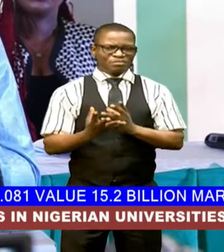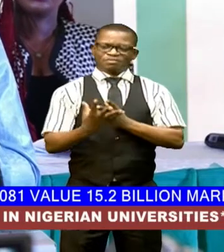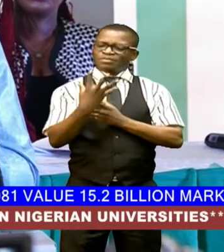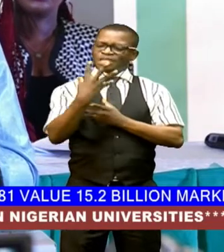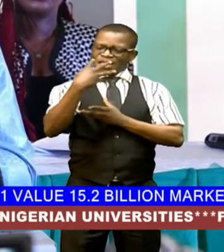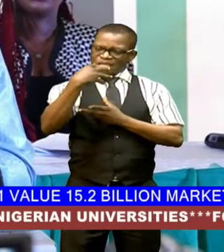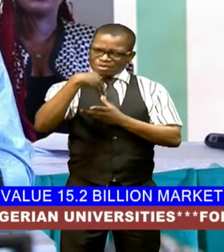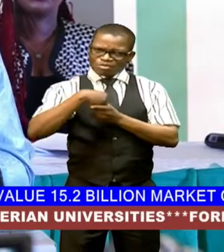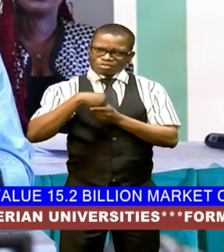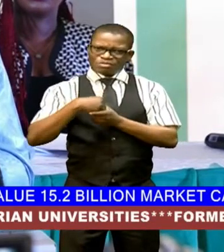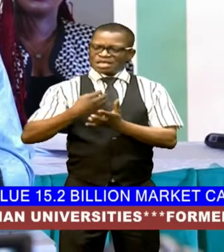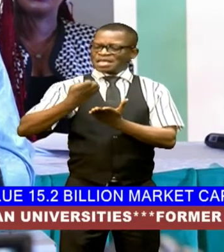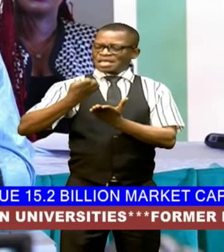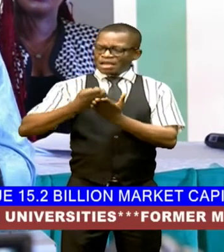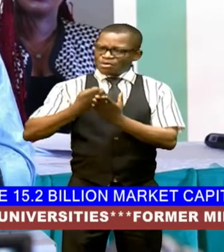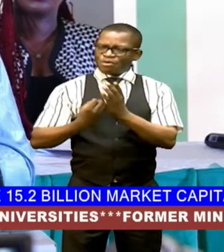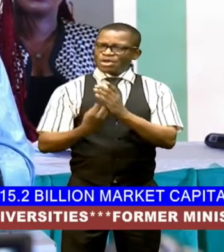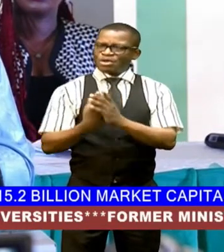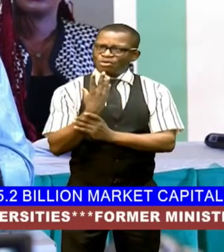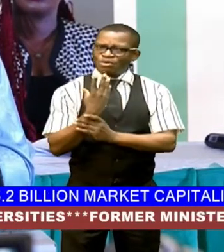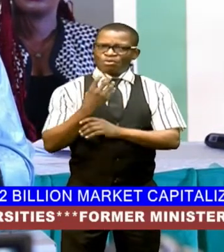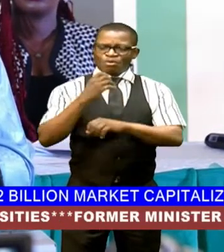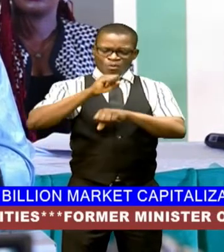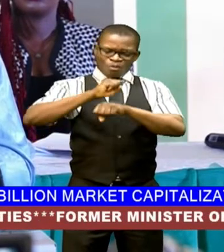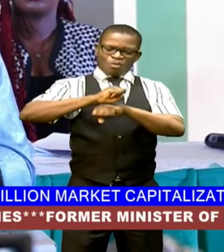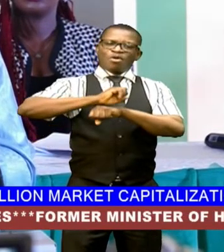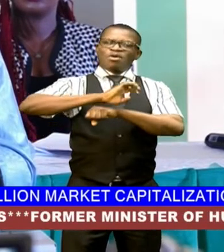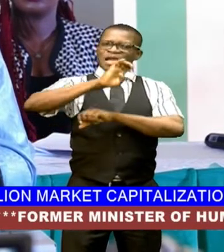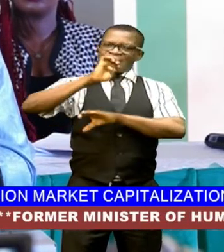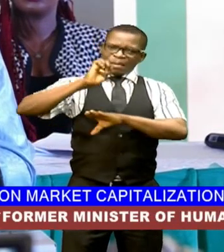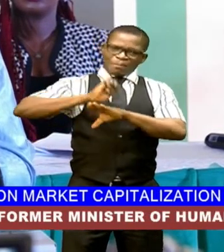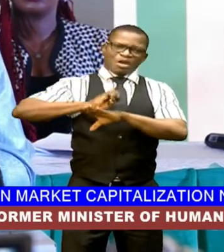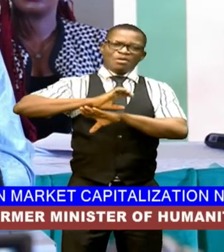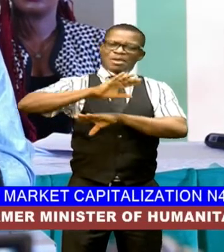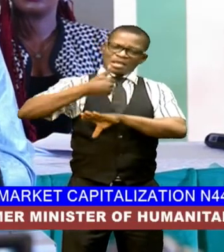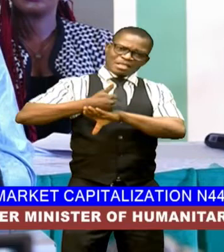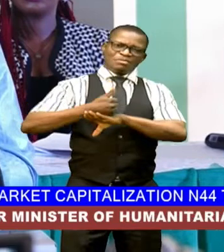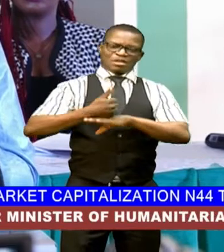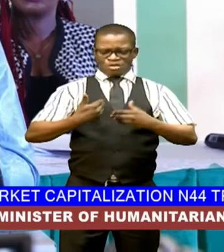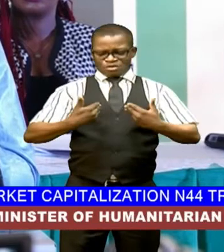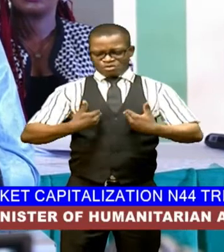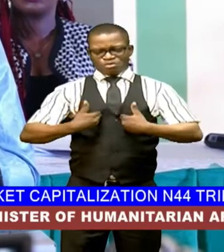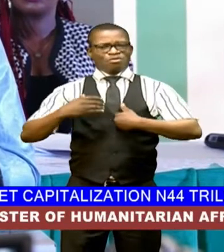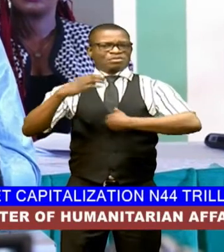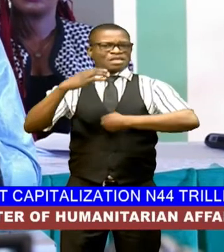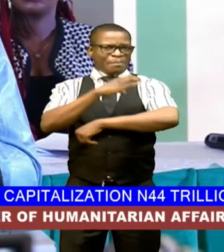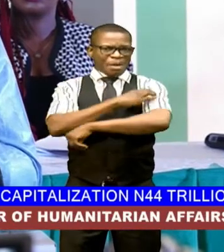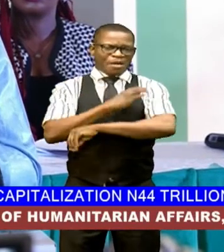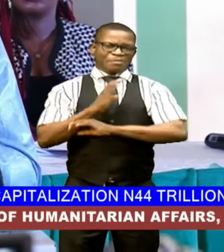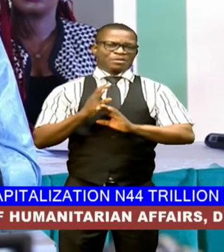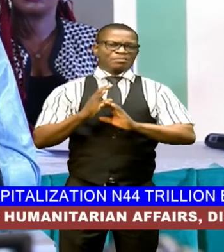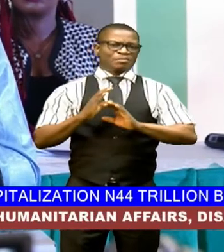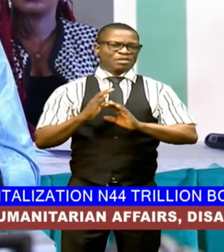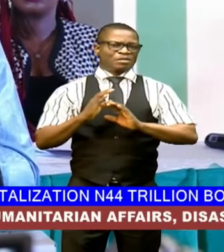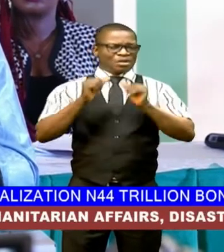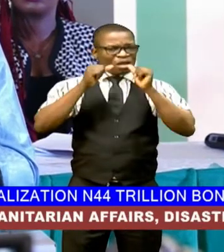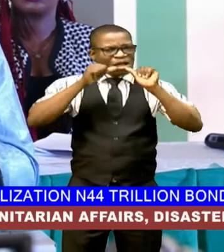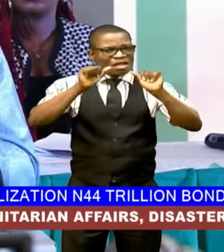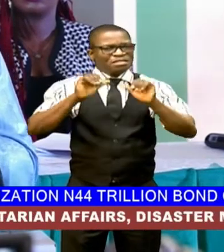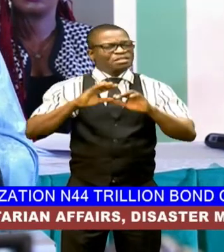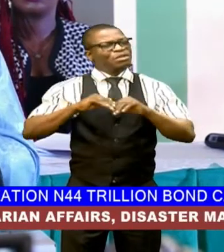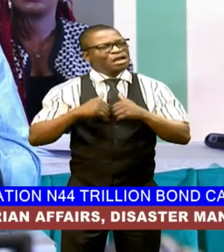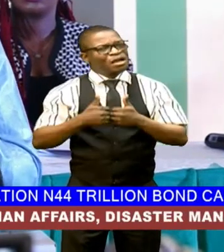inclusivity inclusivity growth job creation youth empowerment how are we going to achieve this